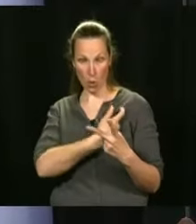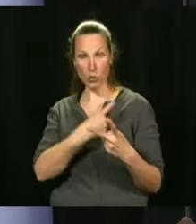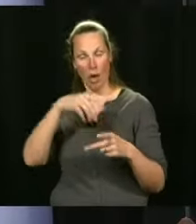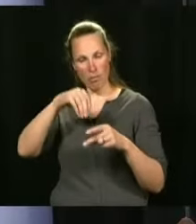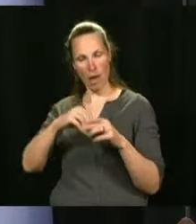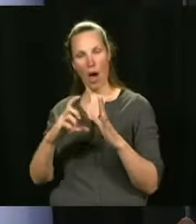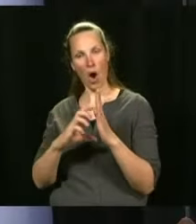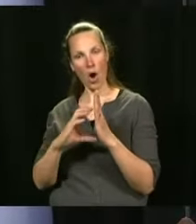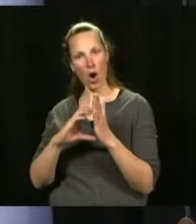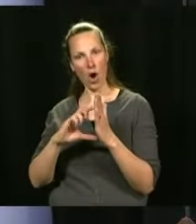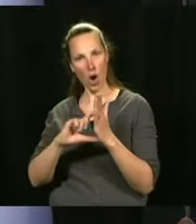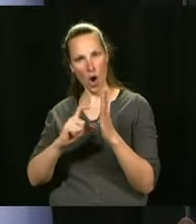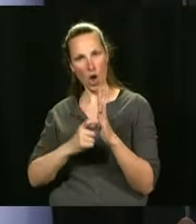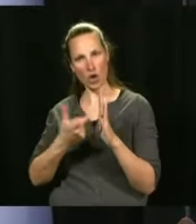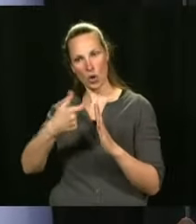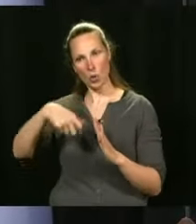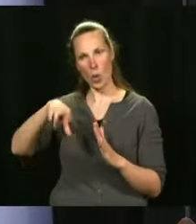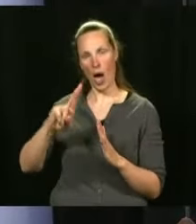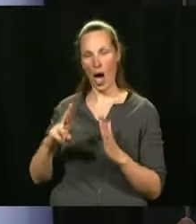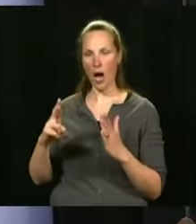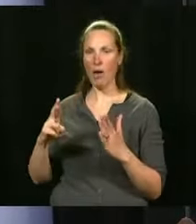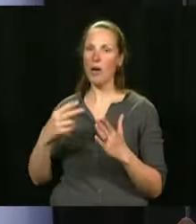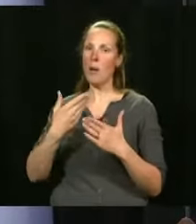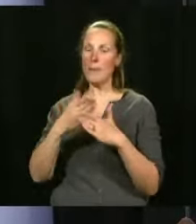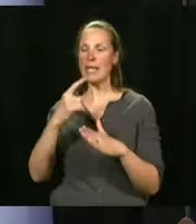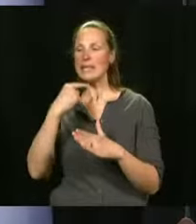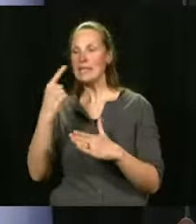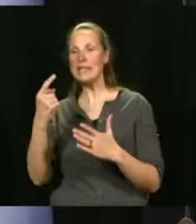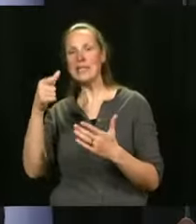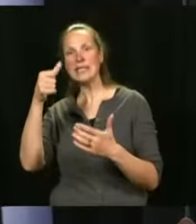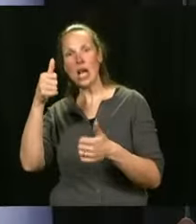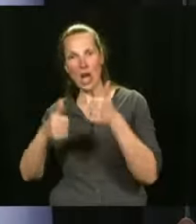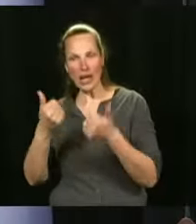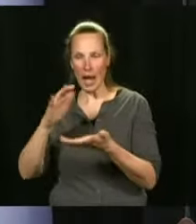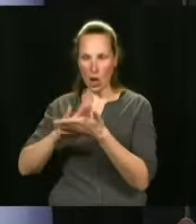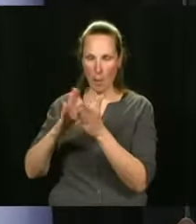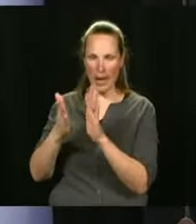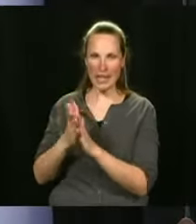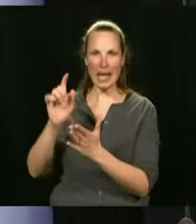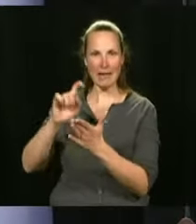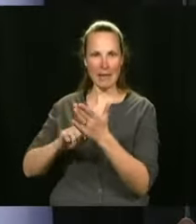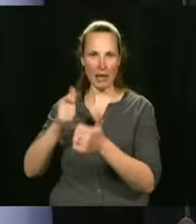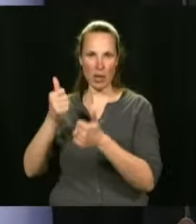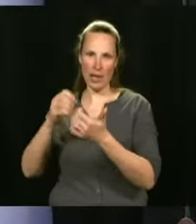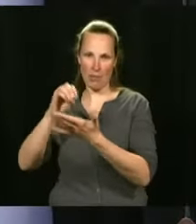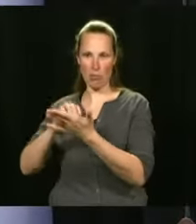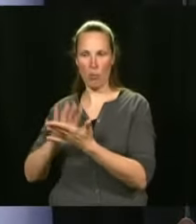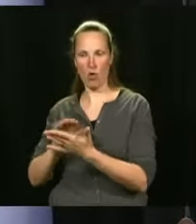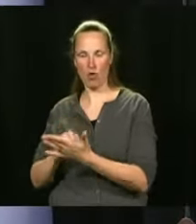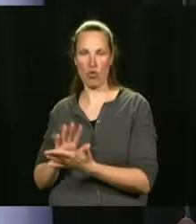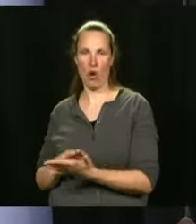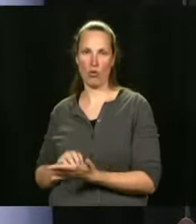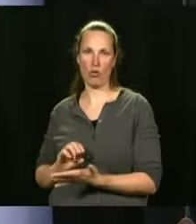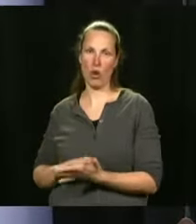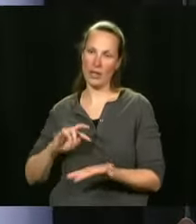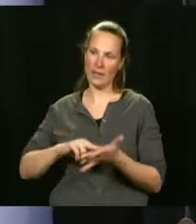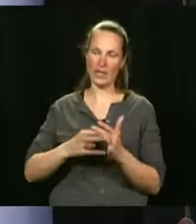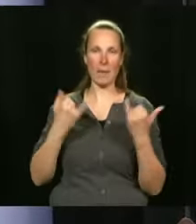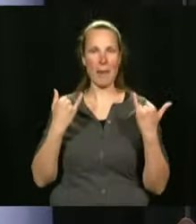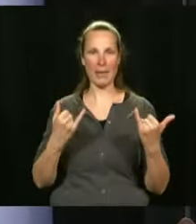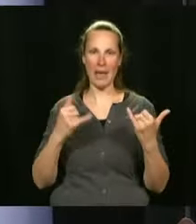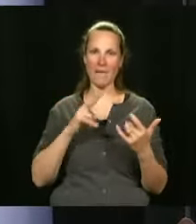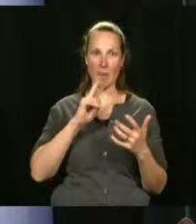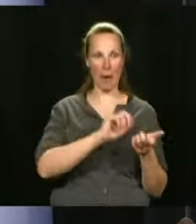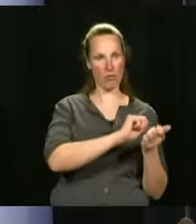code that I was vaccinated with whatever vaccine on such and such a date. So we're really going to the digital